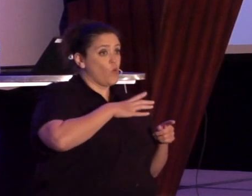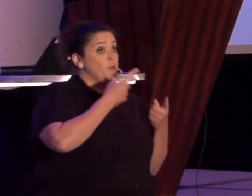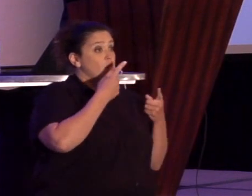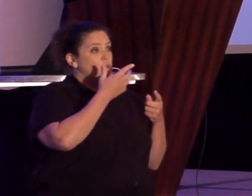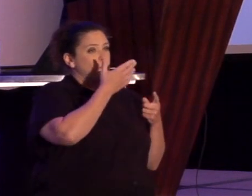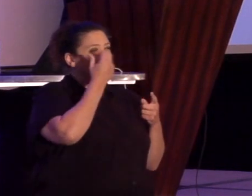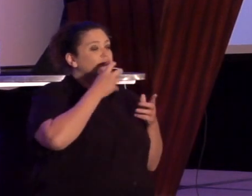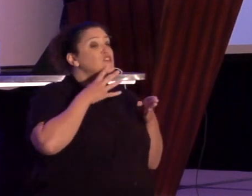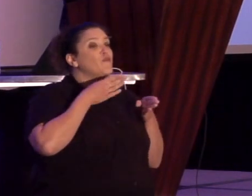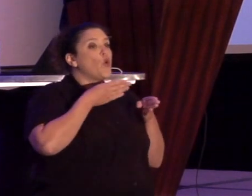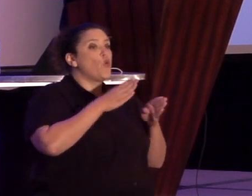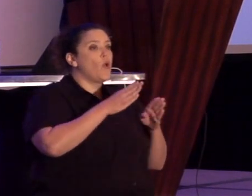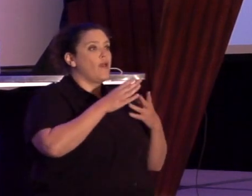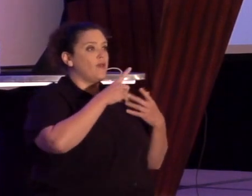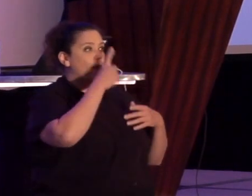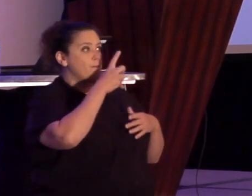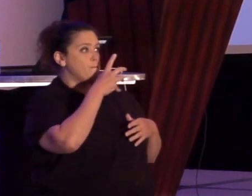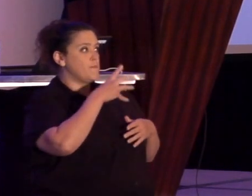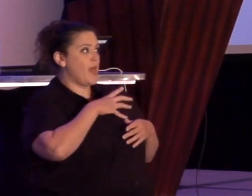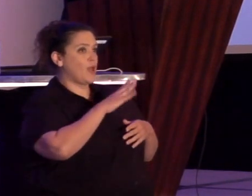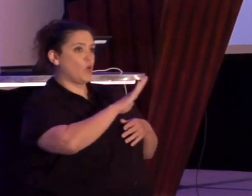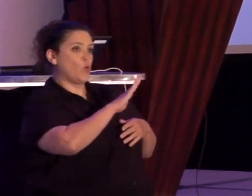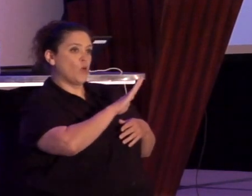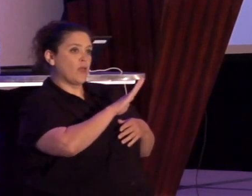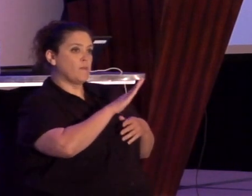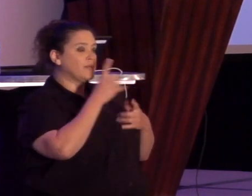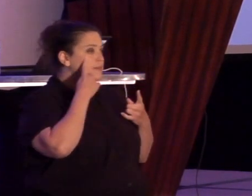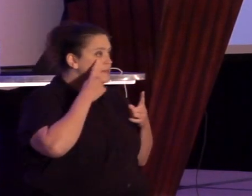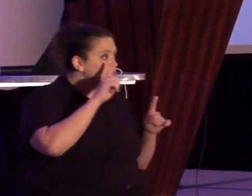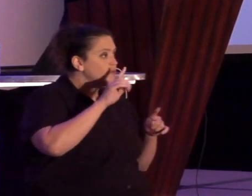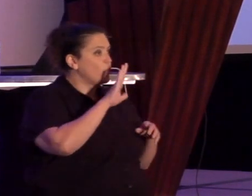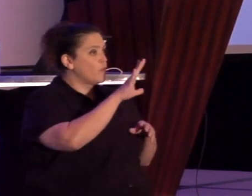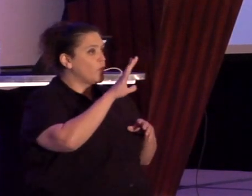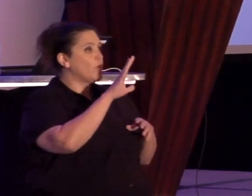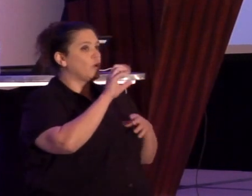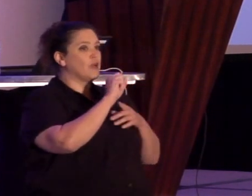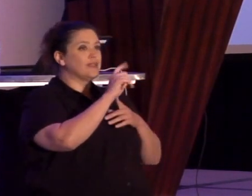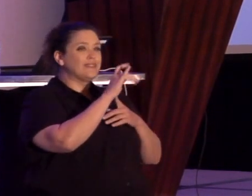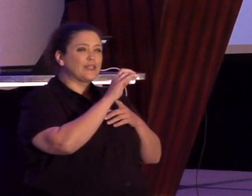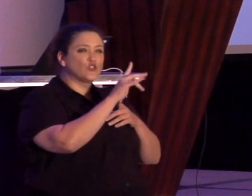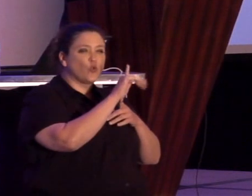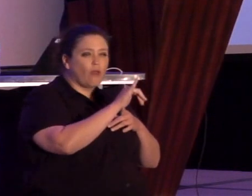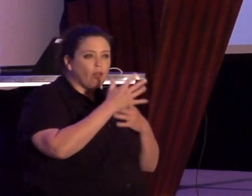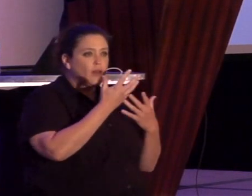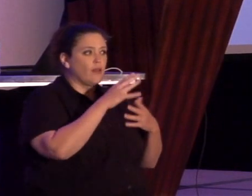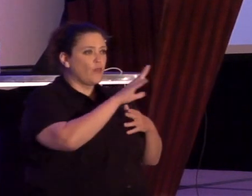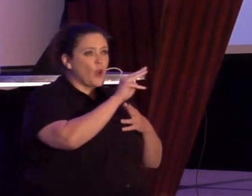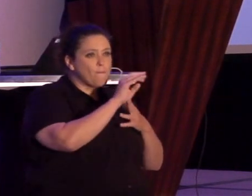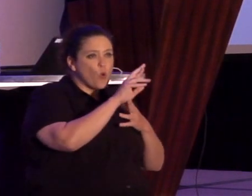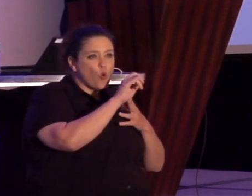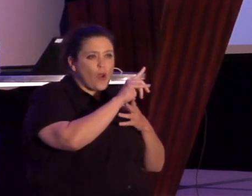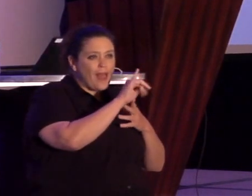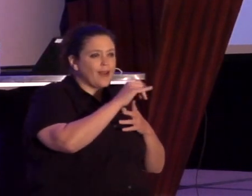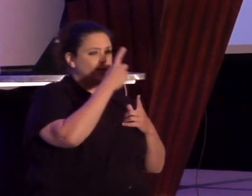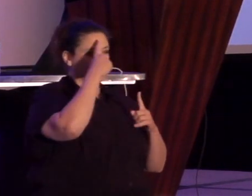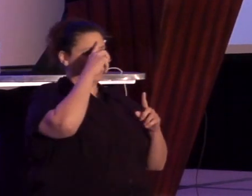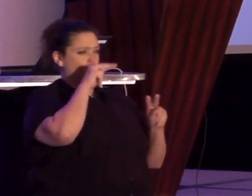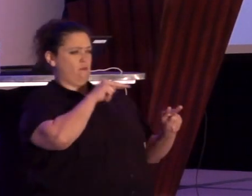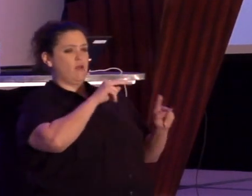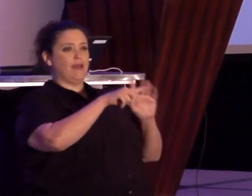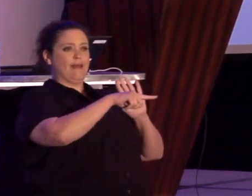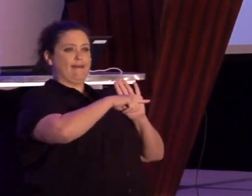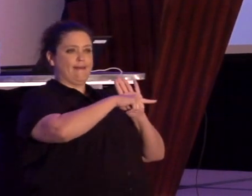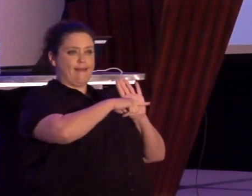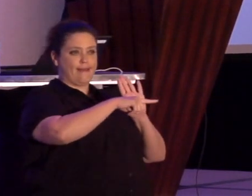the way in which black women's productivity, sexuality, and morality has been demonized, caricatured,